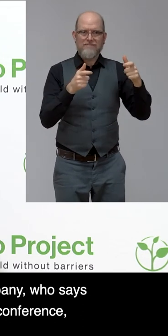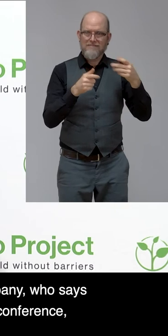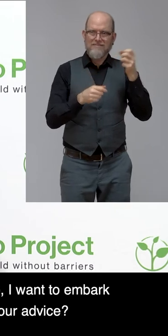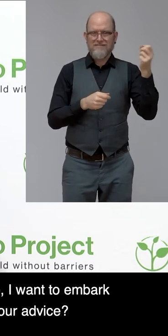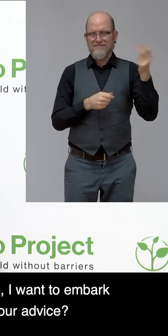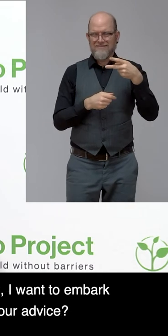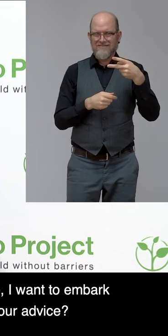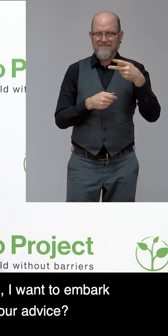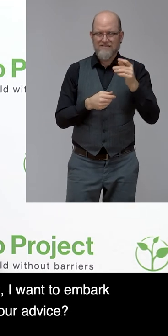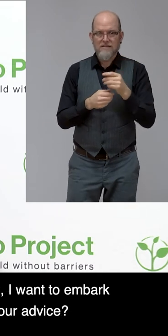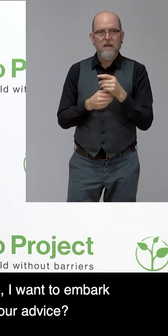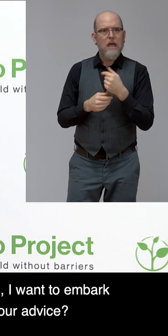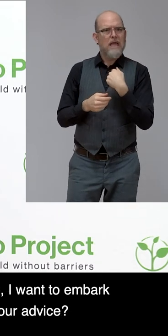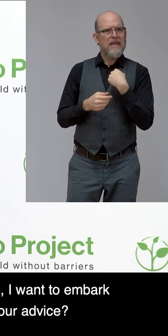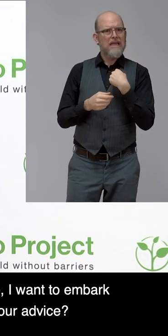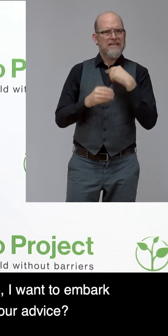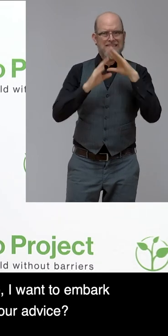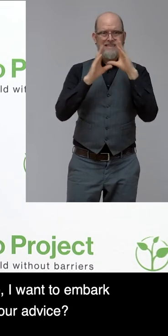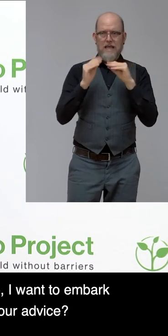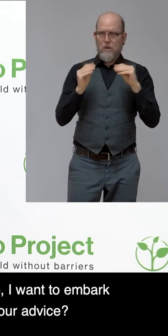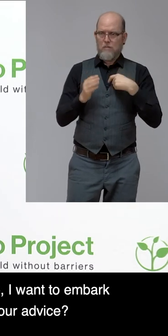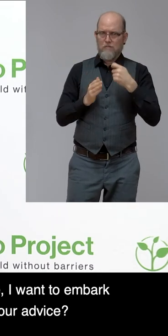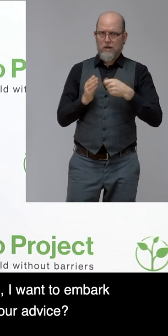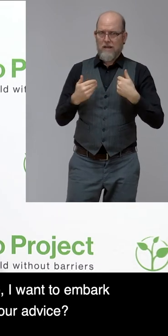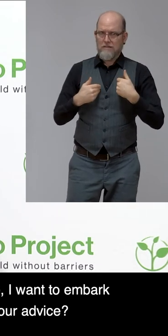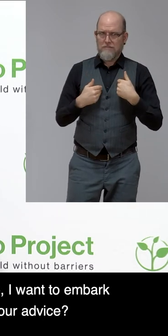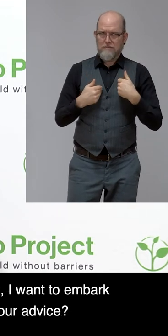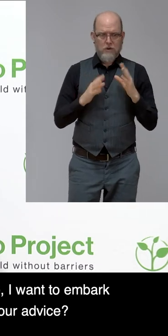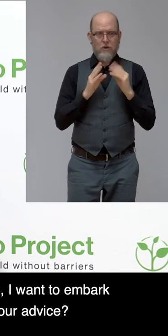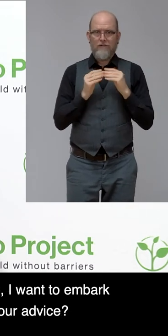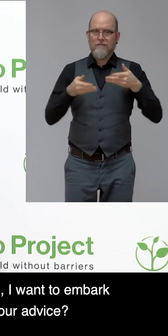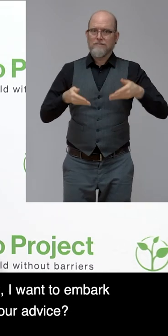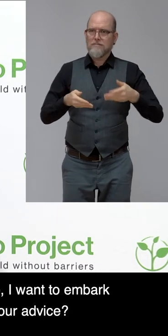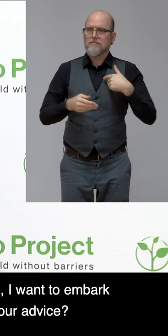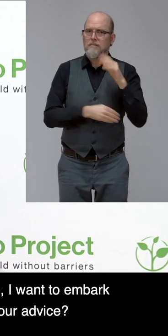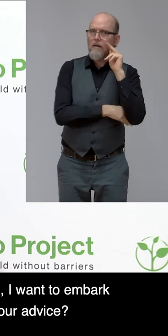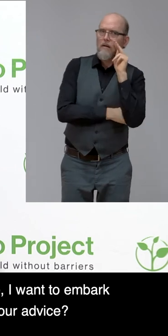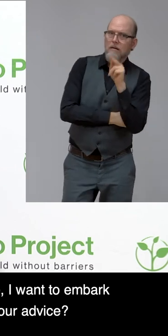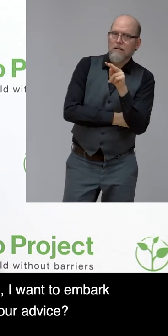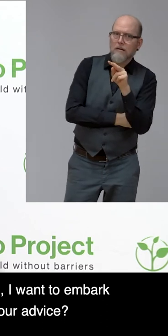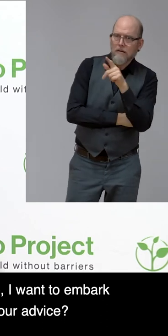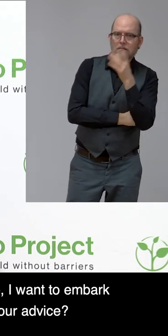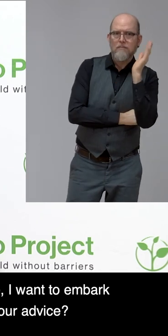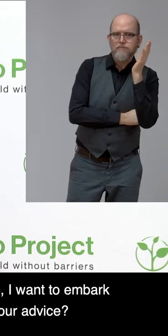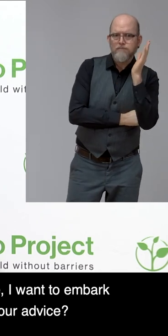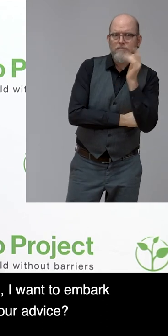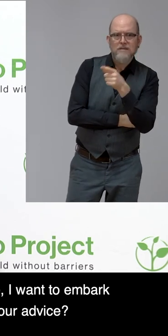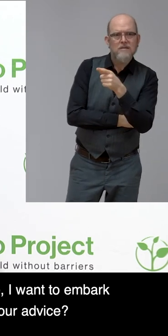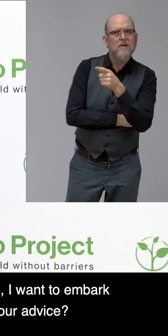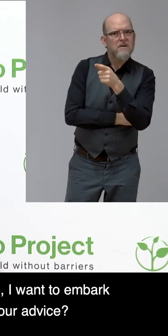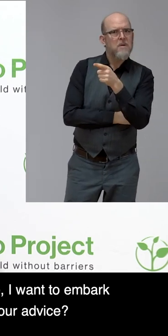of the Zero Project conference. I've listened to many speeches. I've listened to Laurie. I want to embark on this journey. I want to do better.